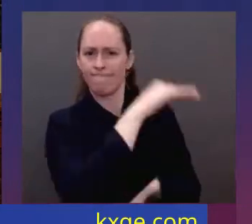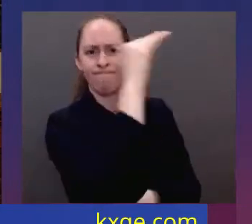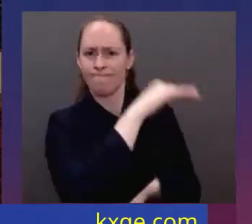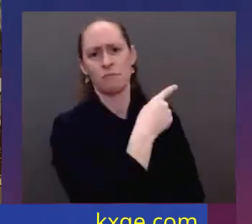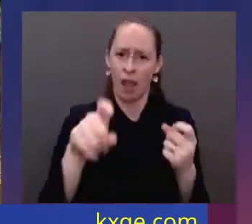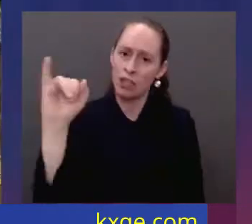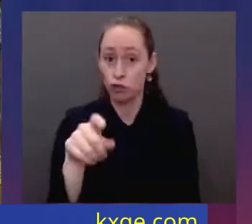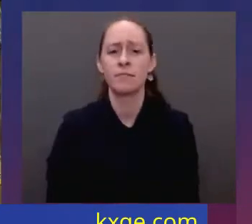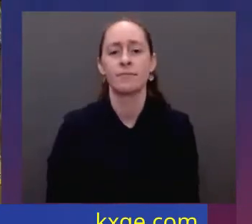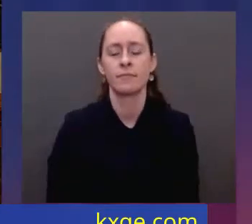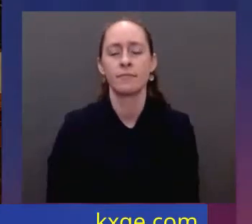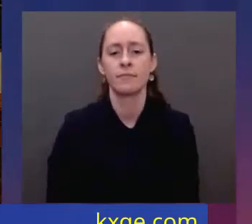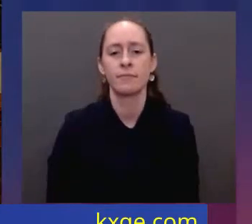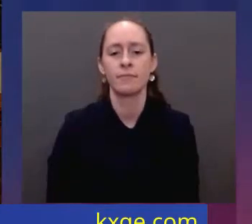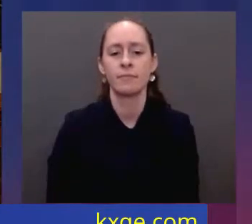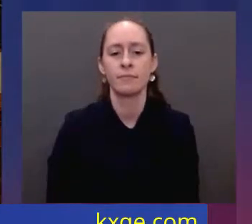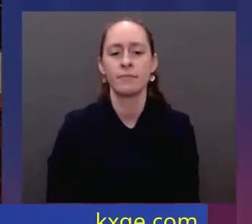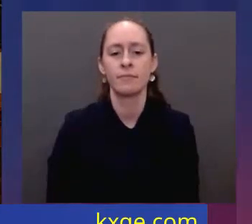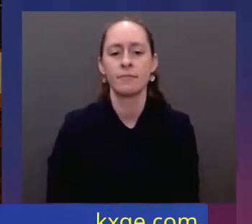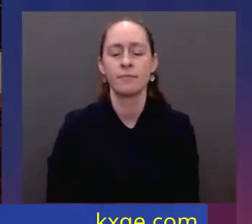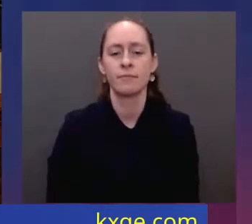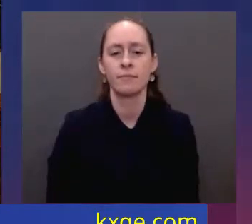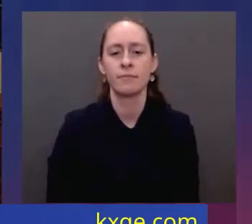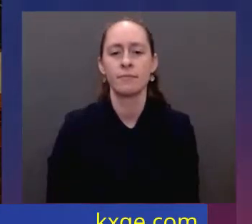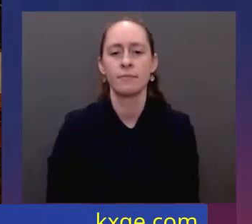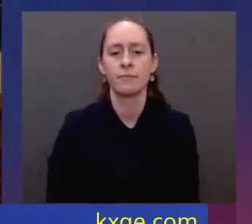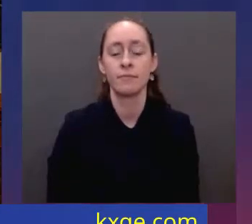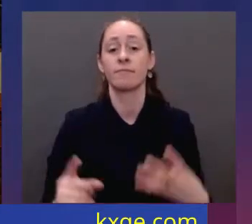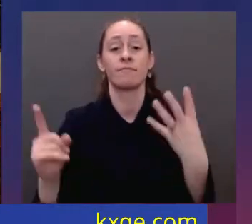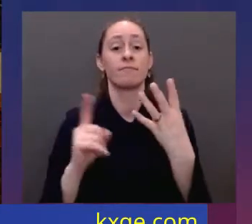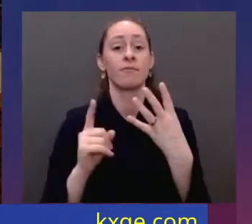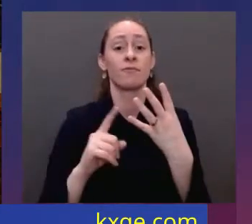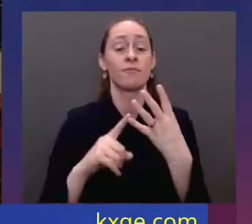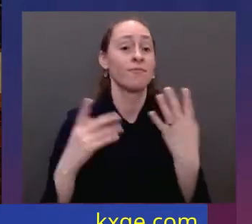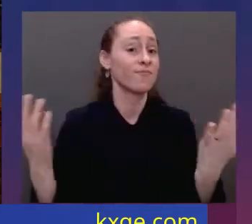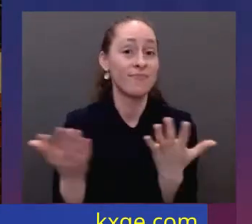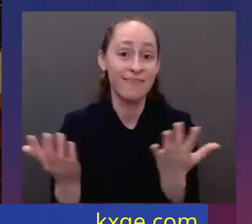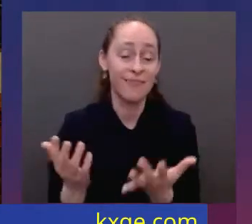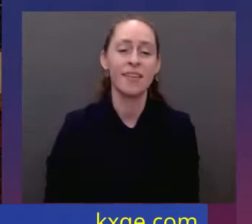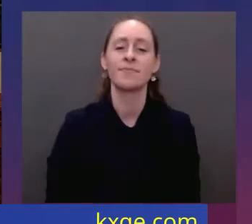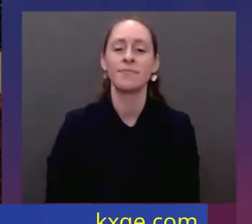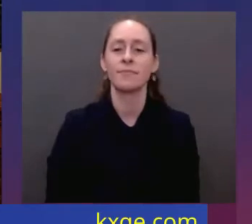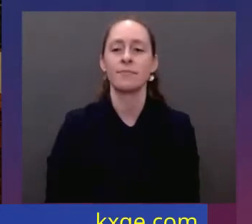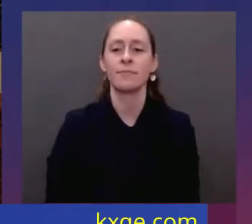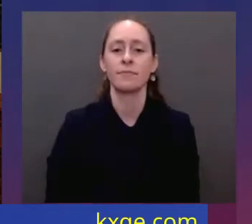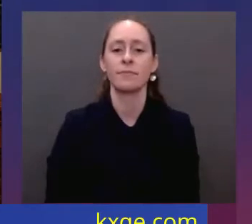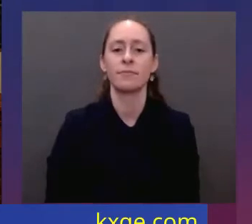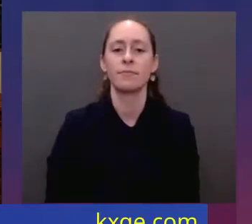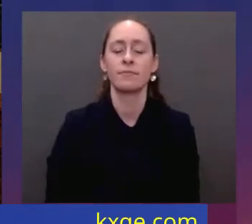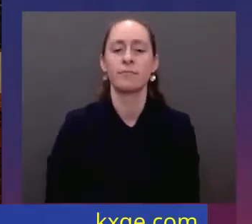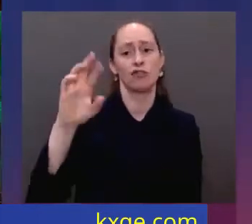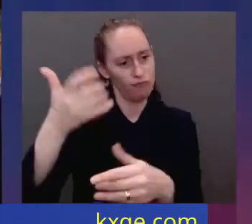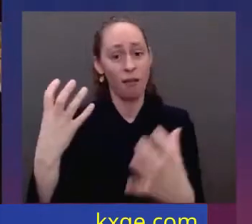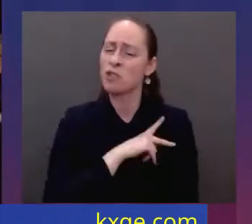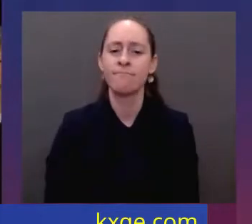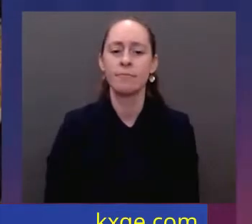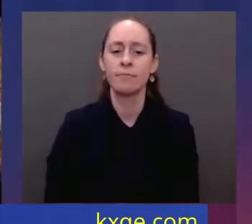deserve. And fourth and last, let's end cancer as we know it. This is personal.